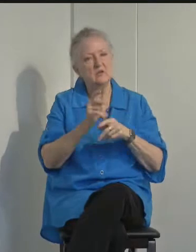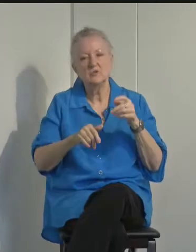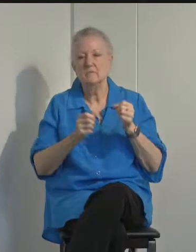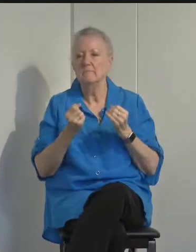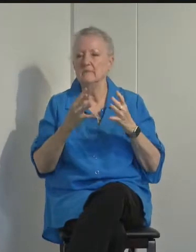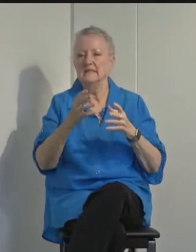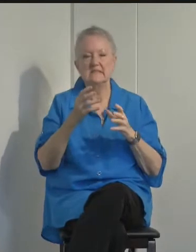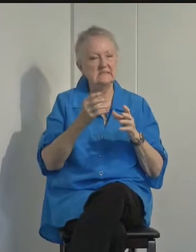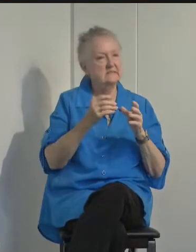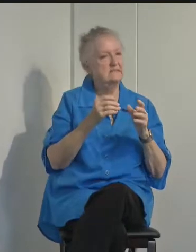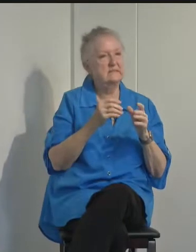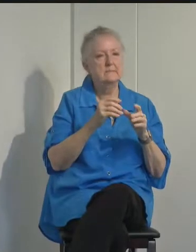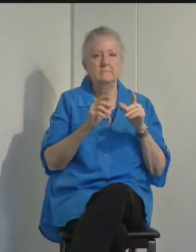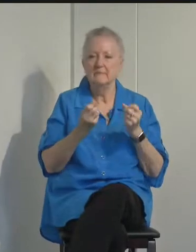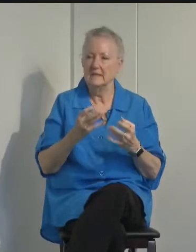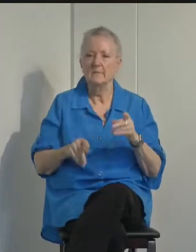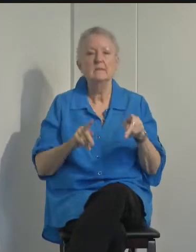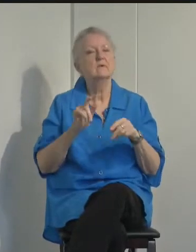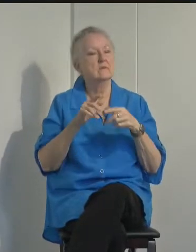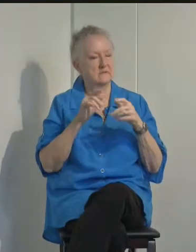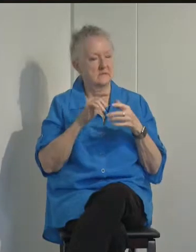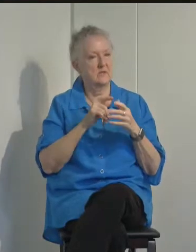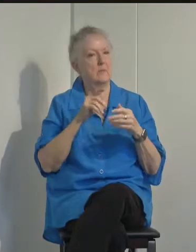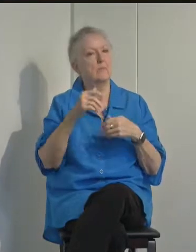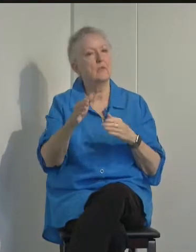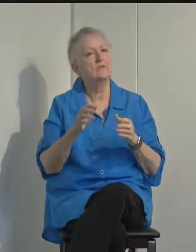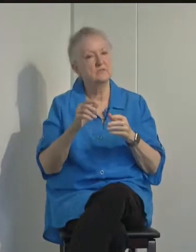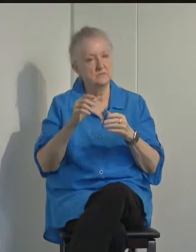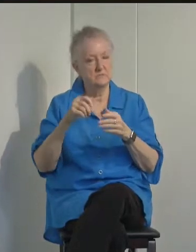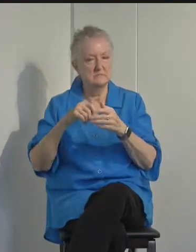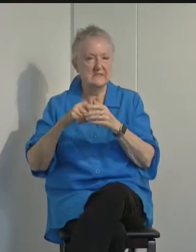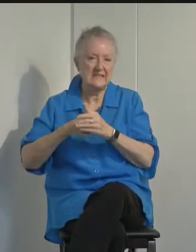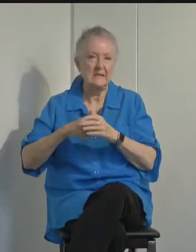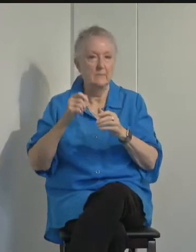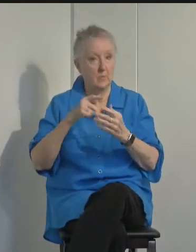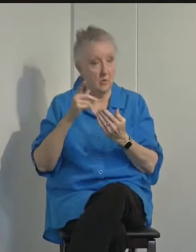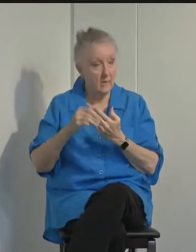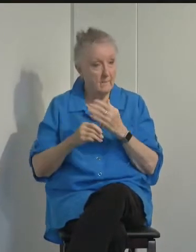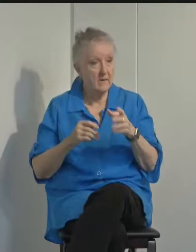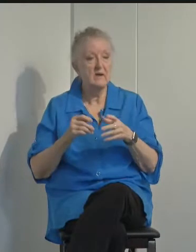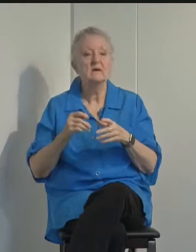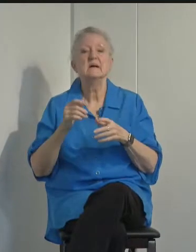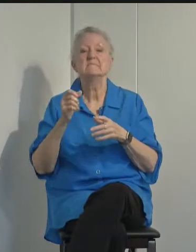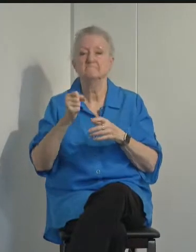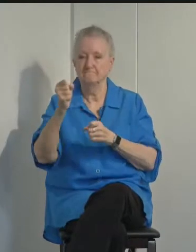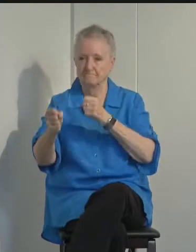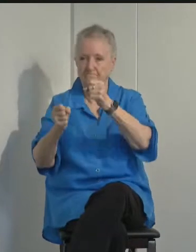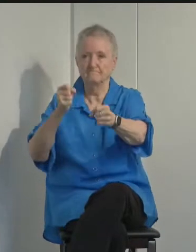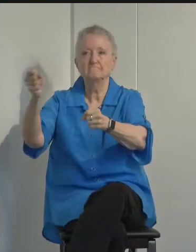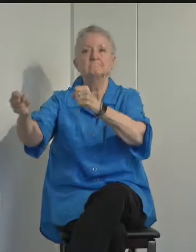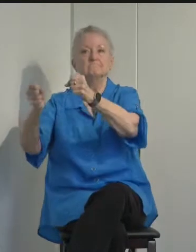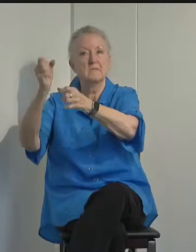Roomkey program, and will work to continue to place more people into permanent housing in the weeks ahead.